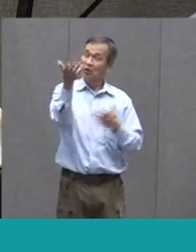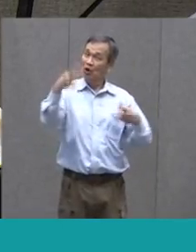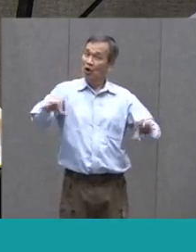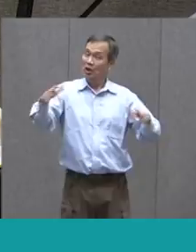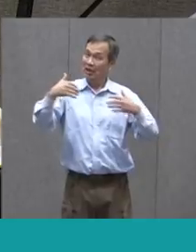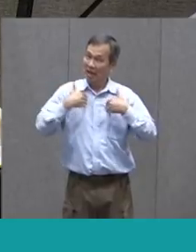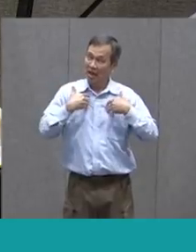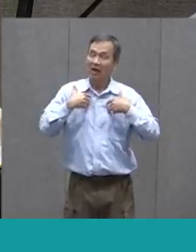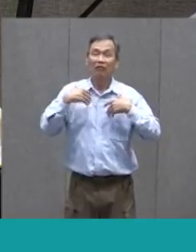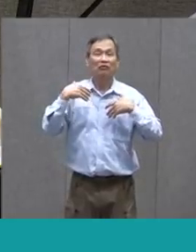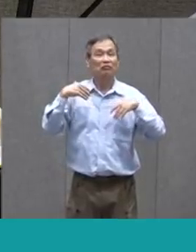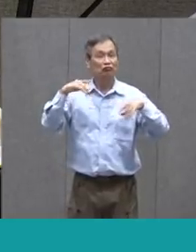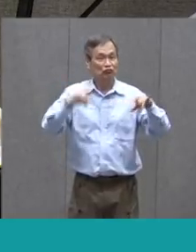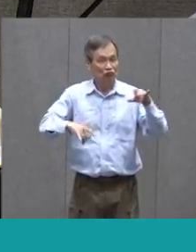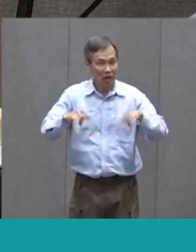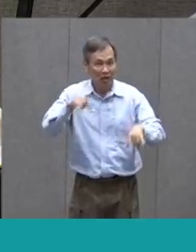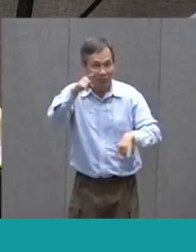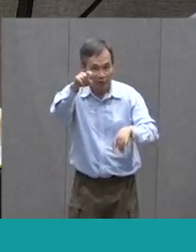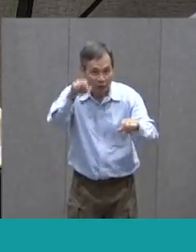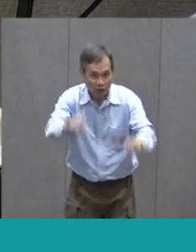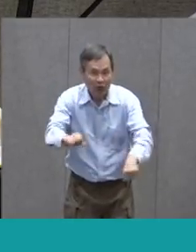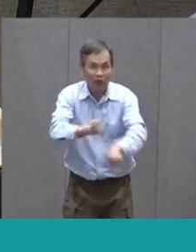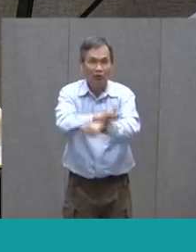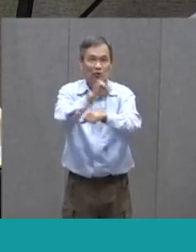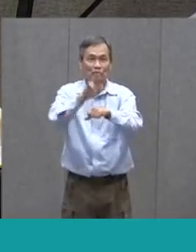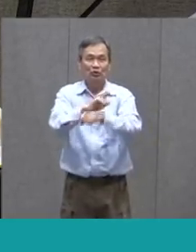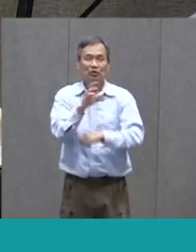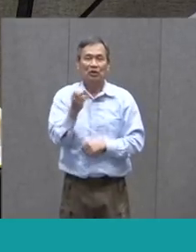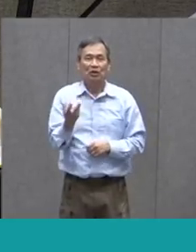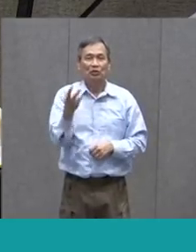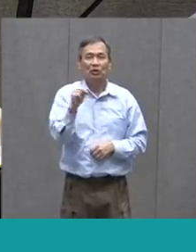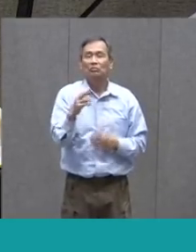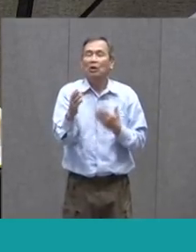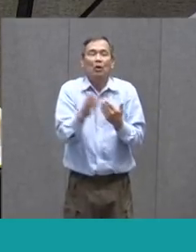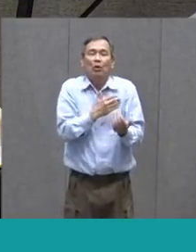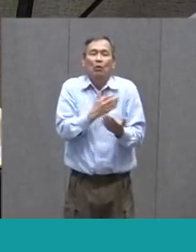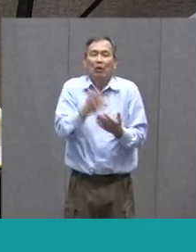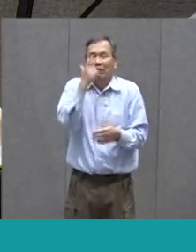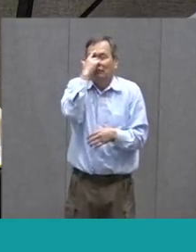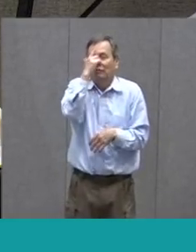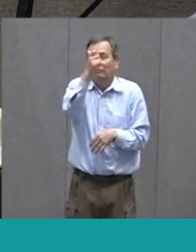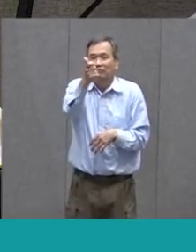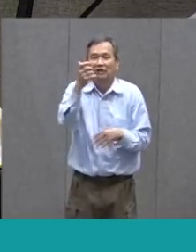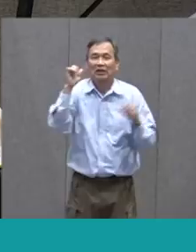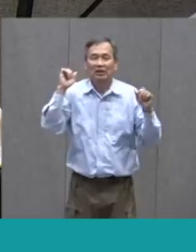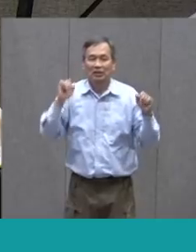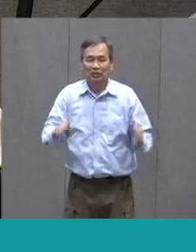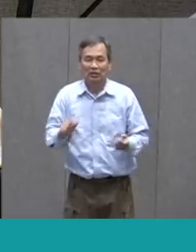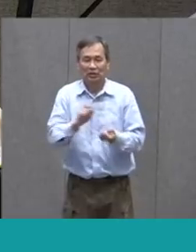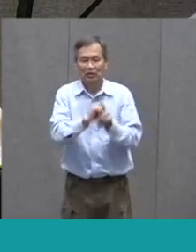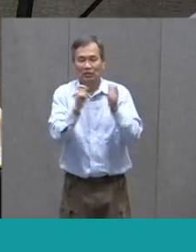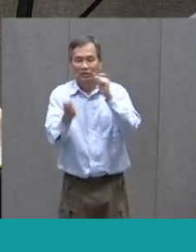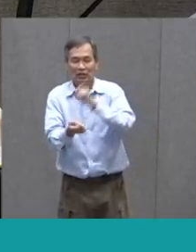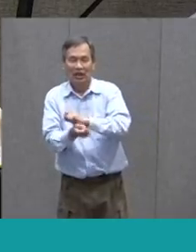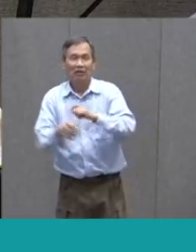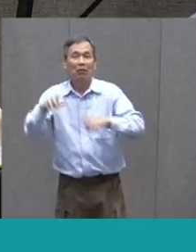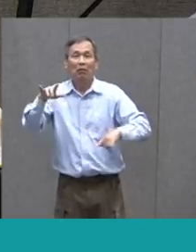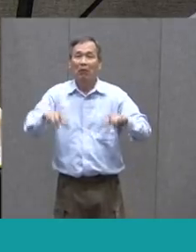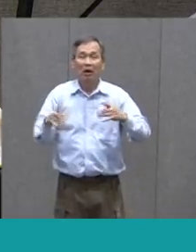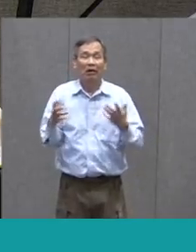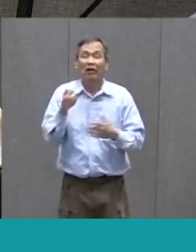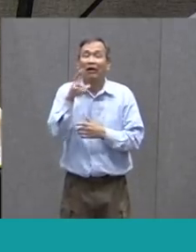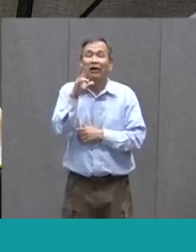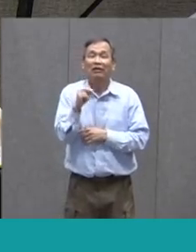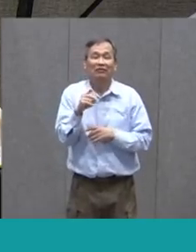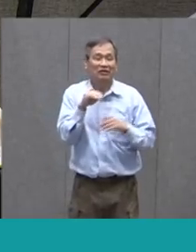puppets That you That you Could use On your own But whatever You've got You can turn it Into a puppet Even if it